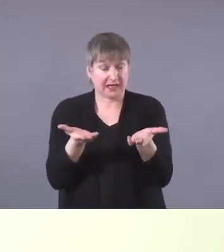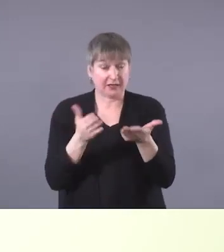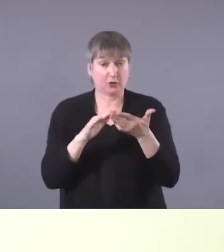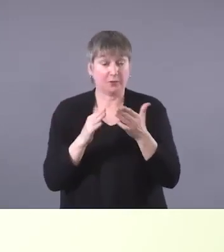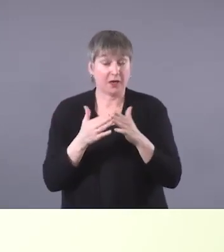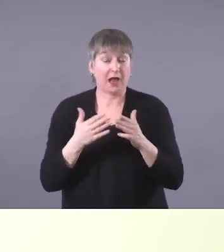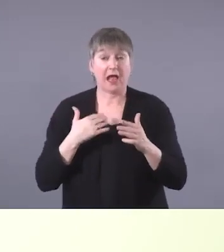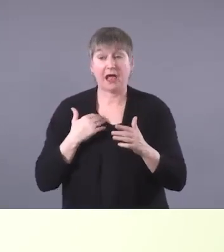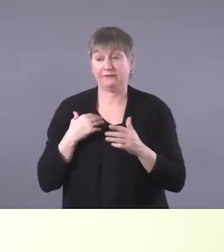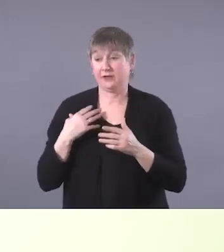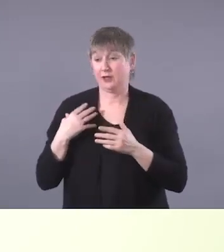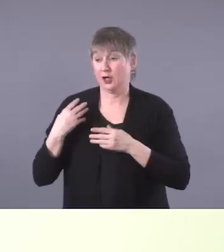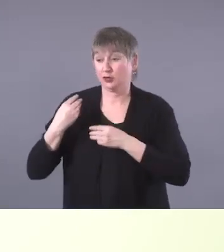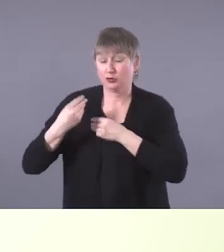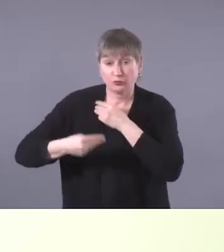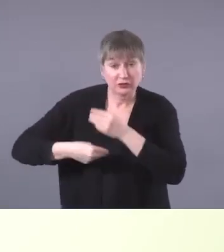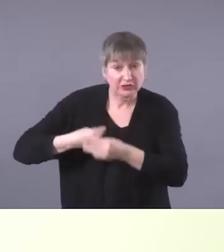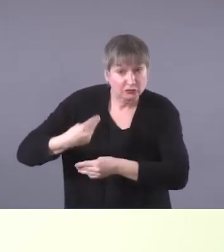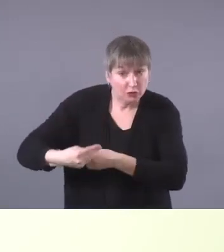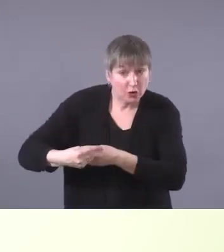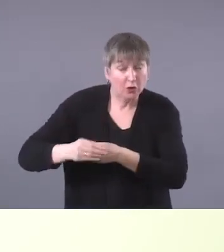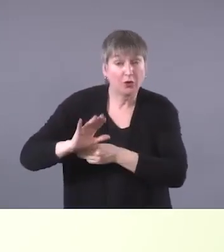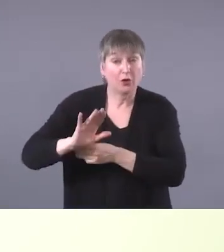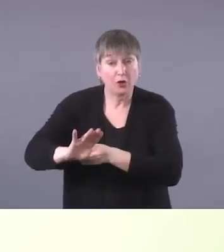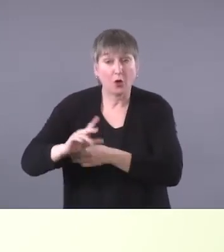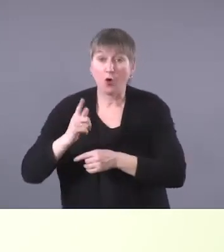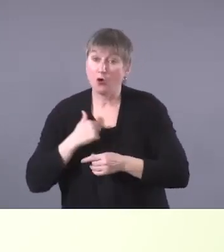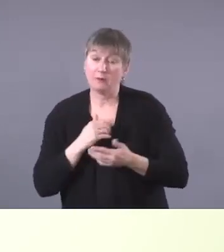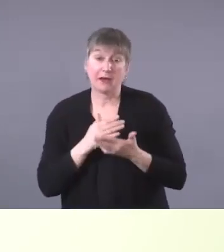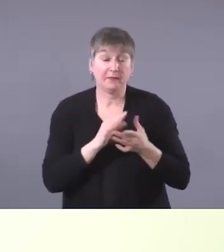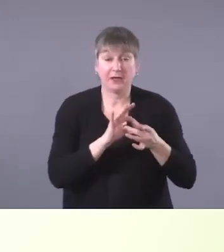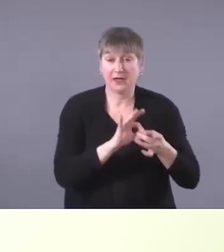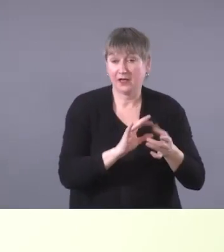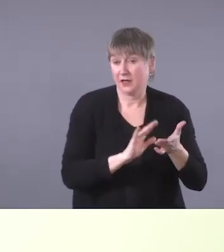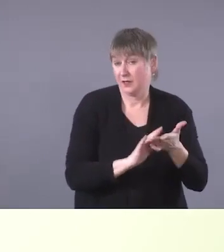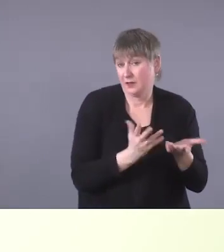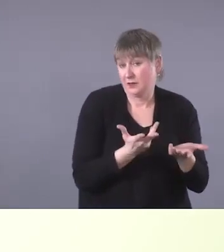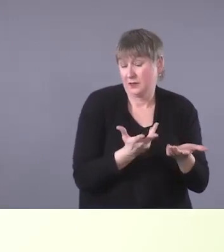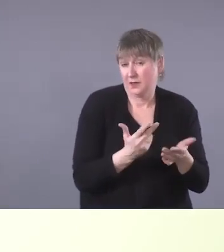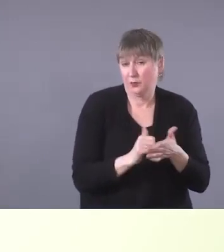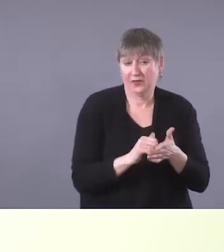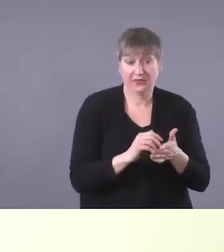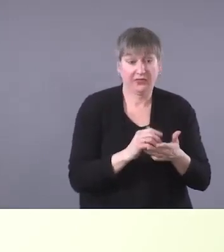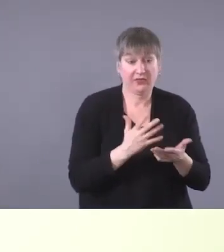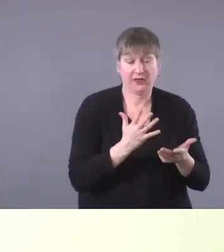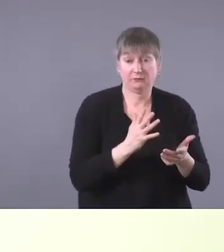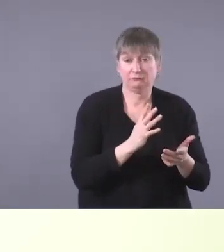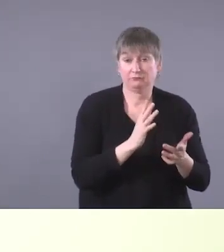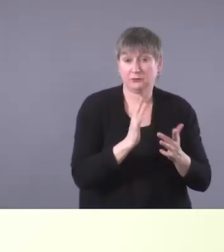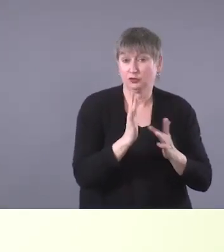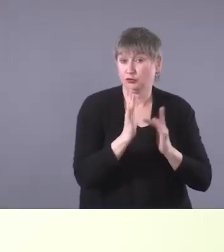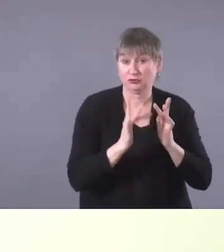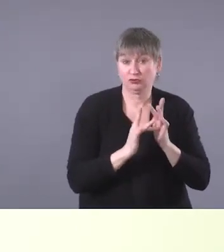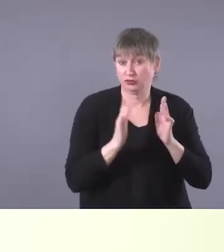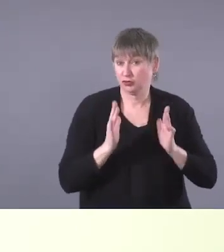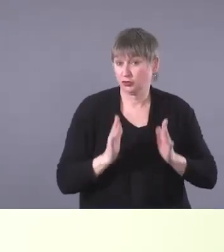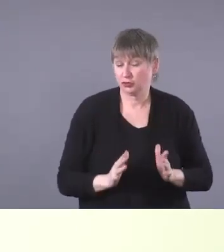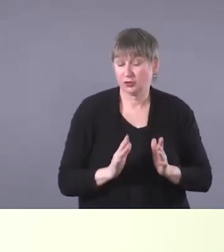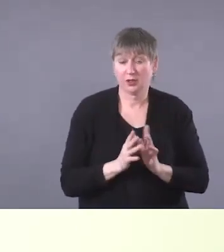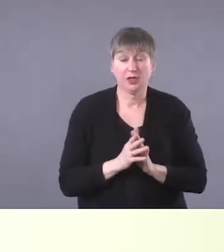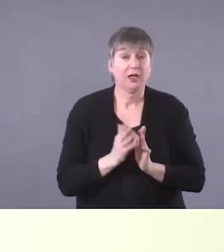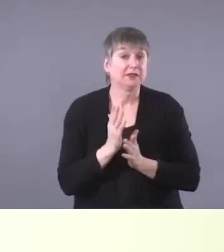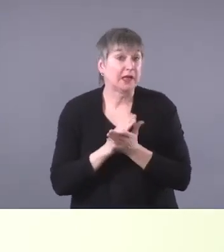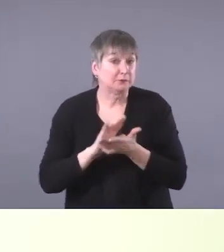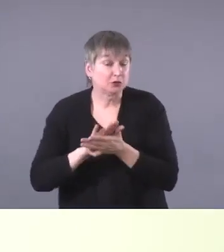a traditional or a Christian-based beliefs, or if they practice certain ceremonies regularly. Some schools will smudge every